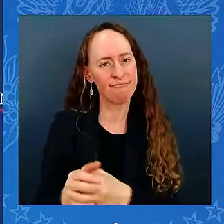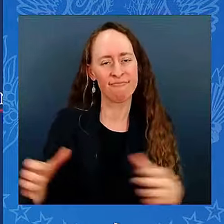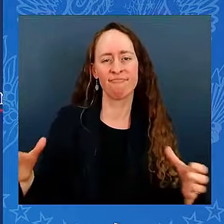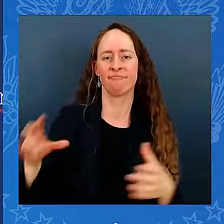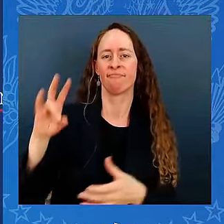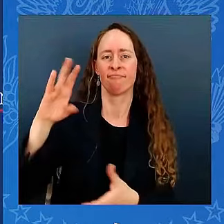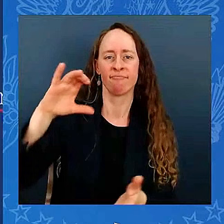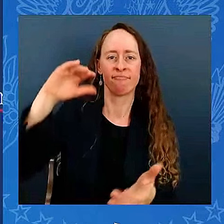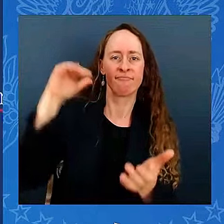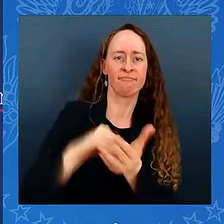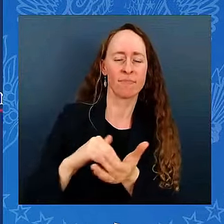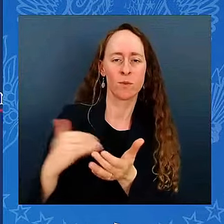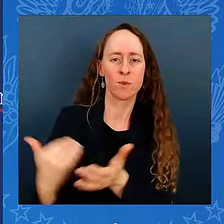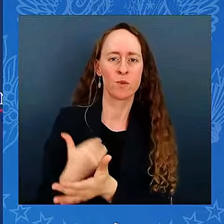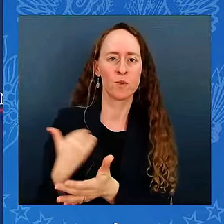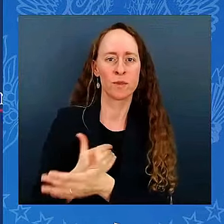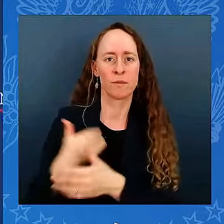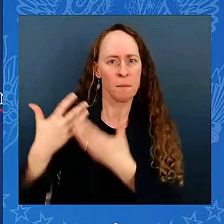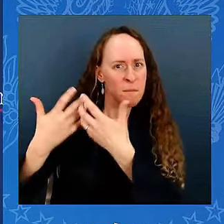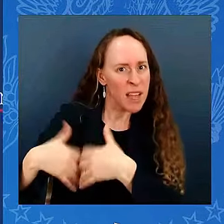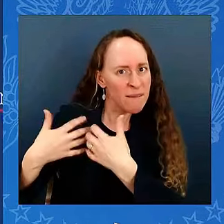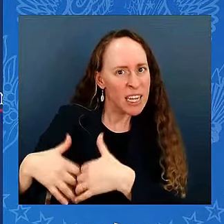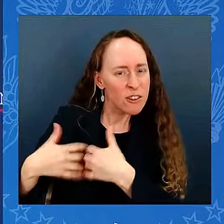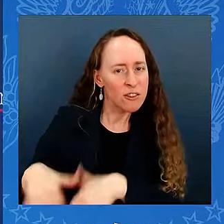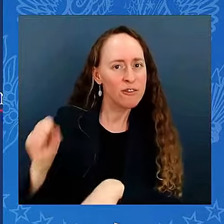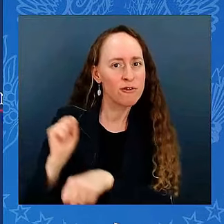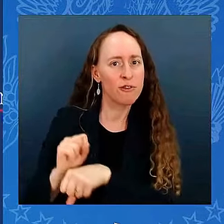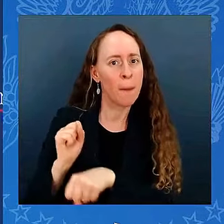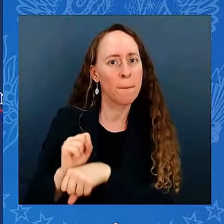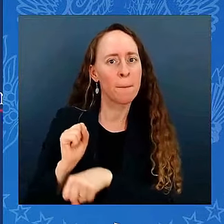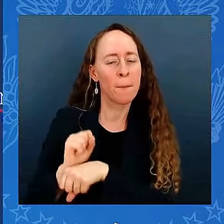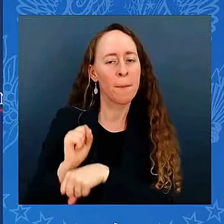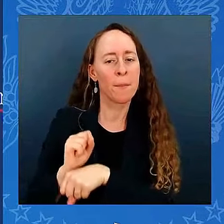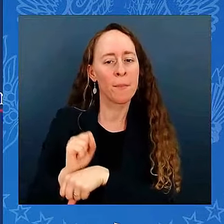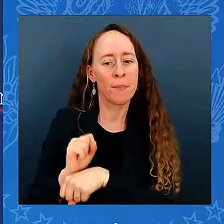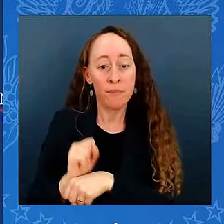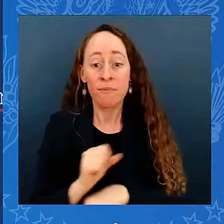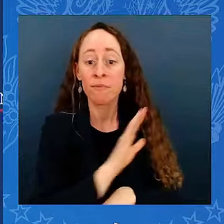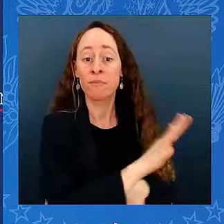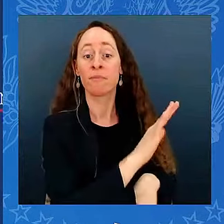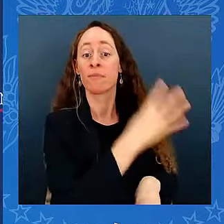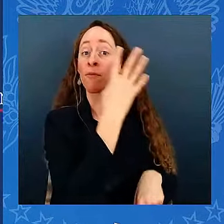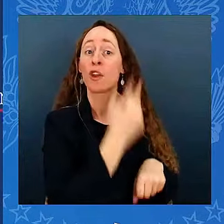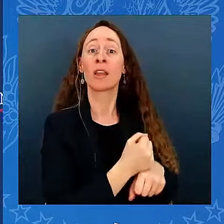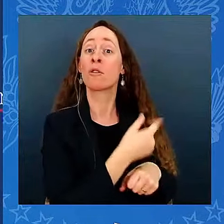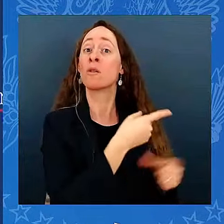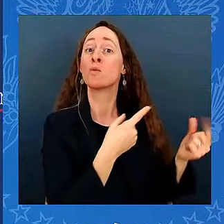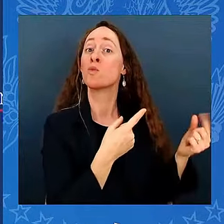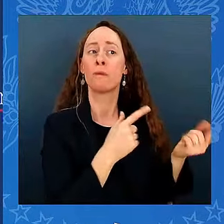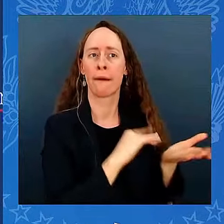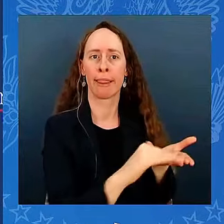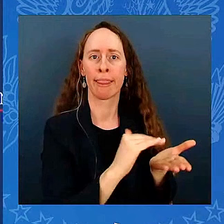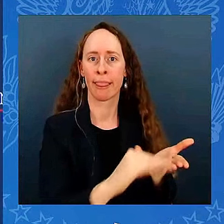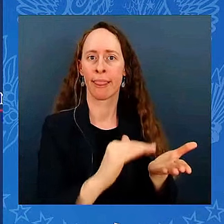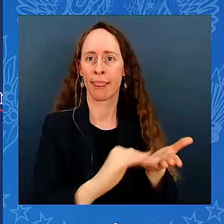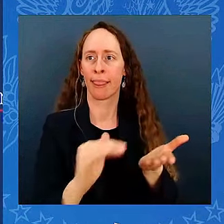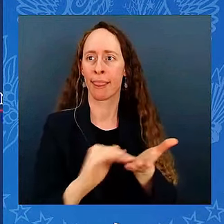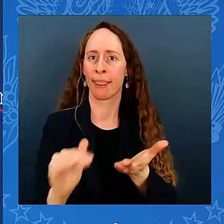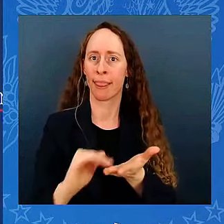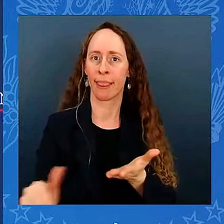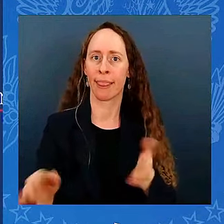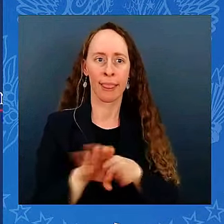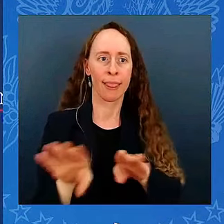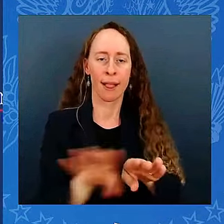On our watch, factory construction is at a record high. It increased 210 percent. On the other team's